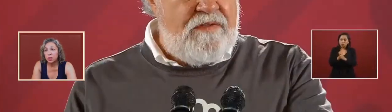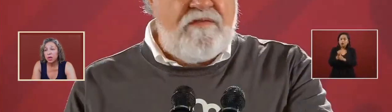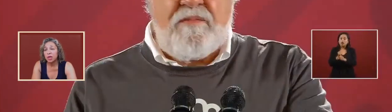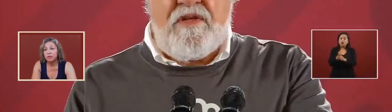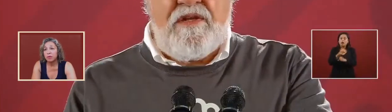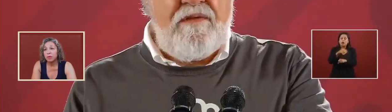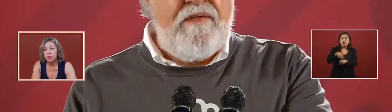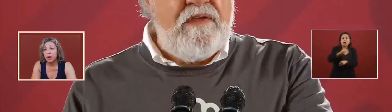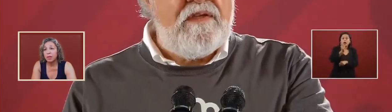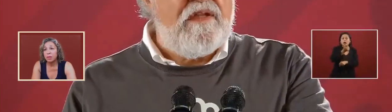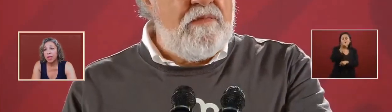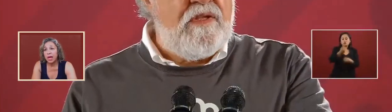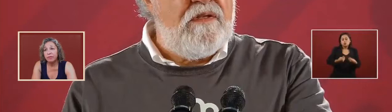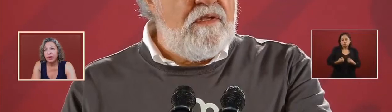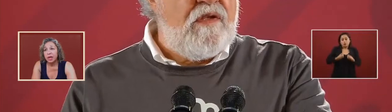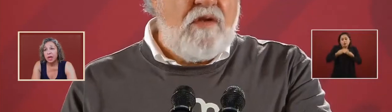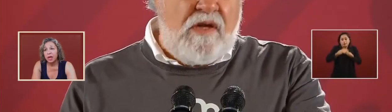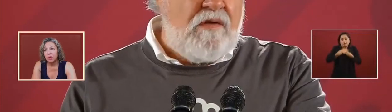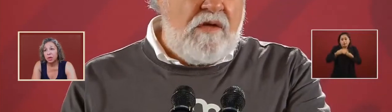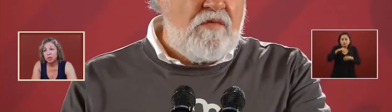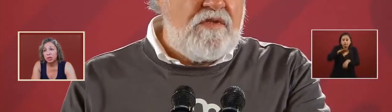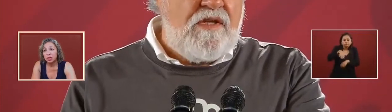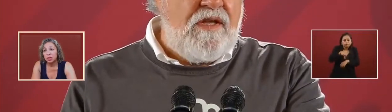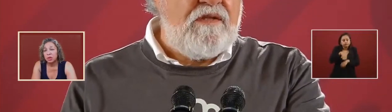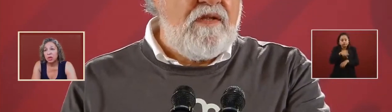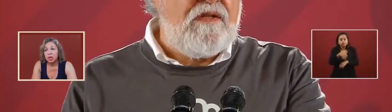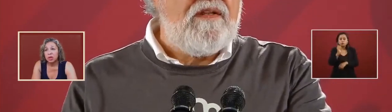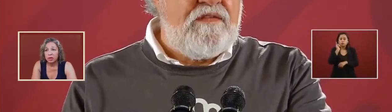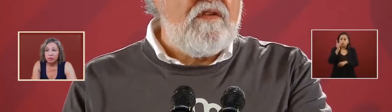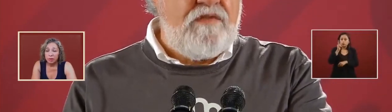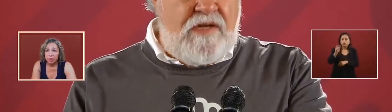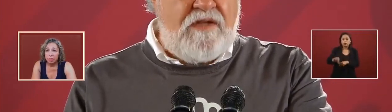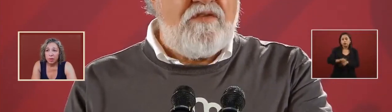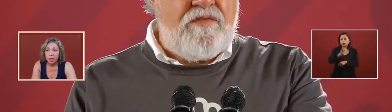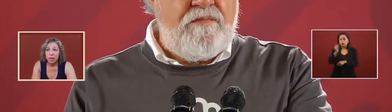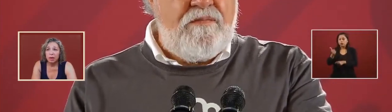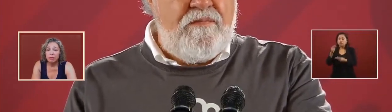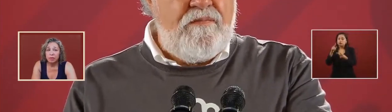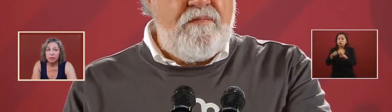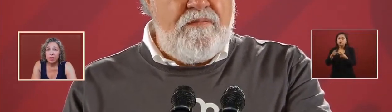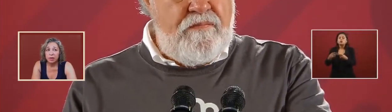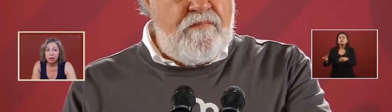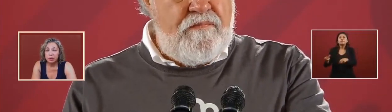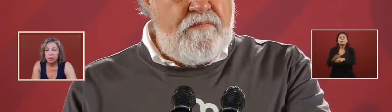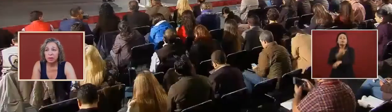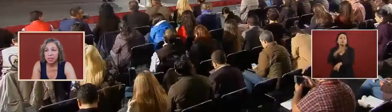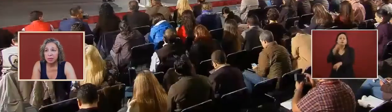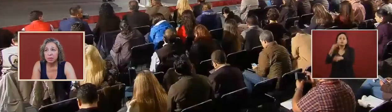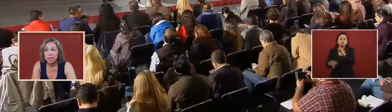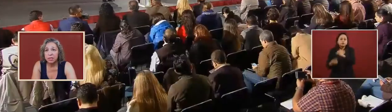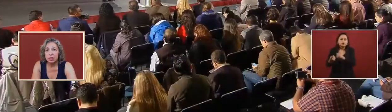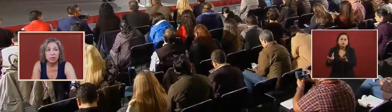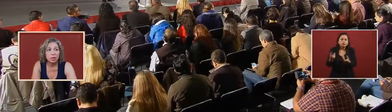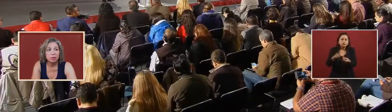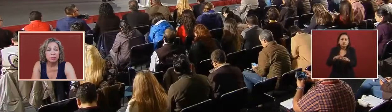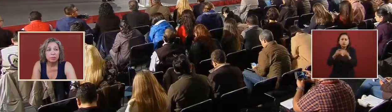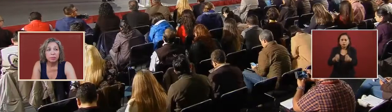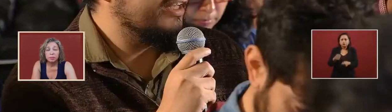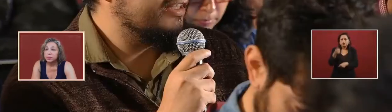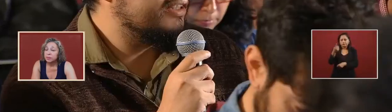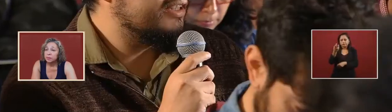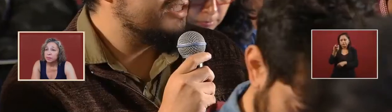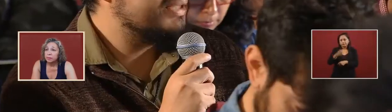lines we're looking for them alive and we're also looking for them of the final arrest in place also